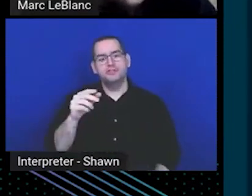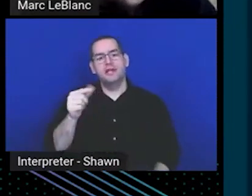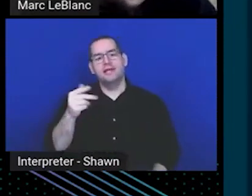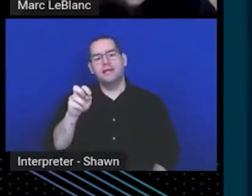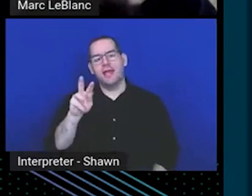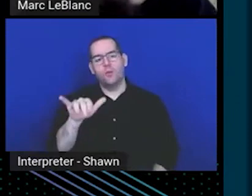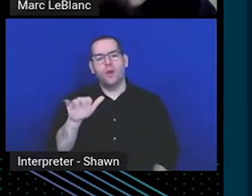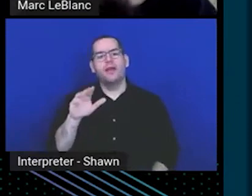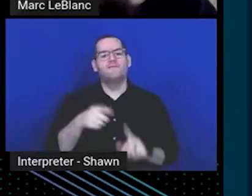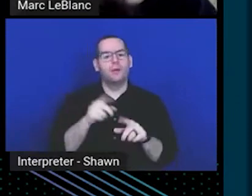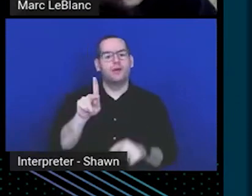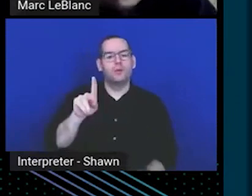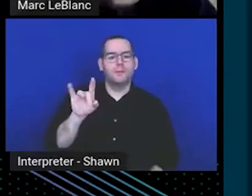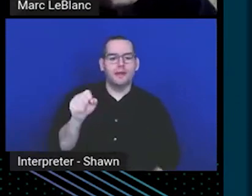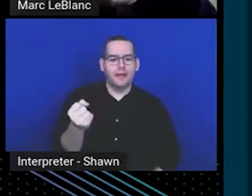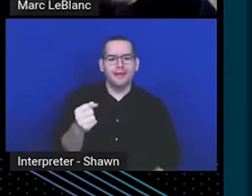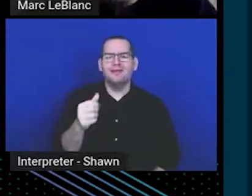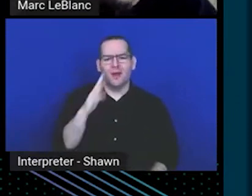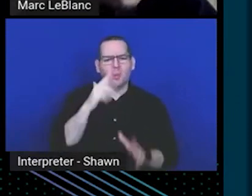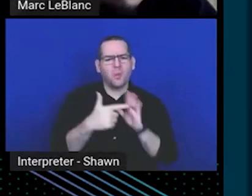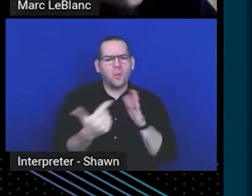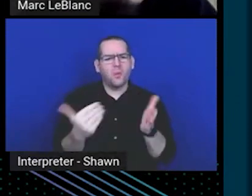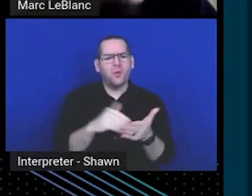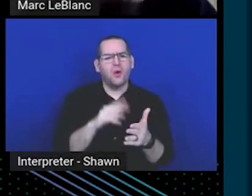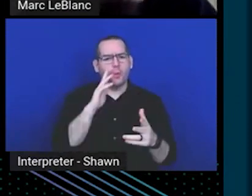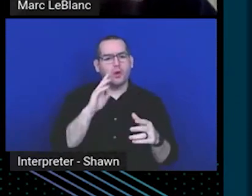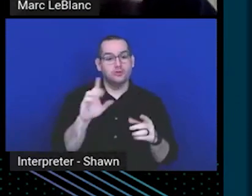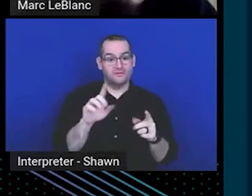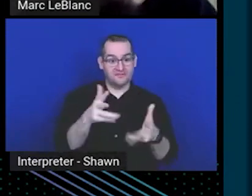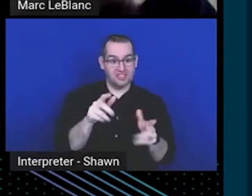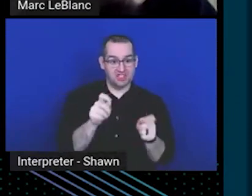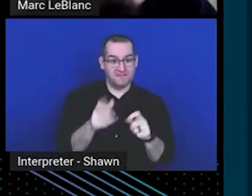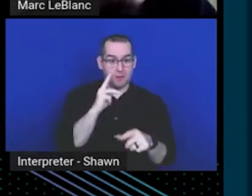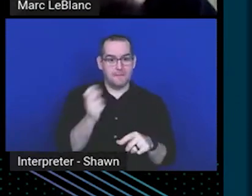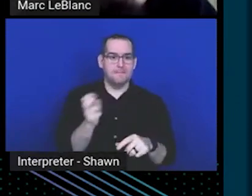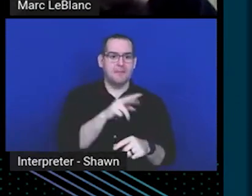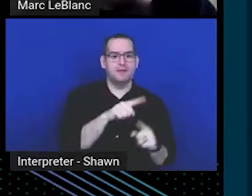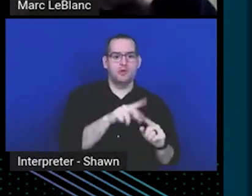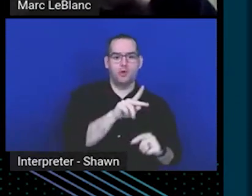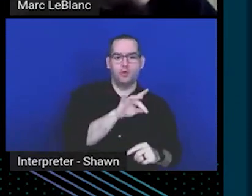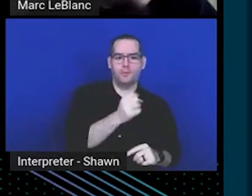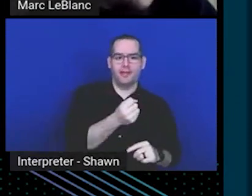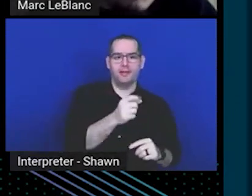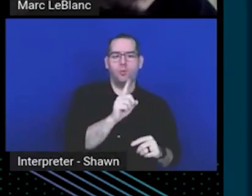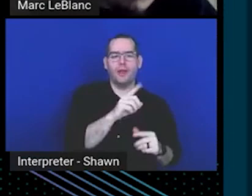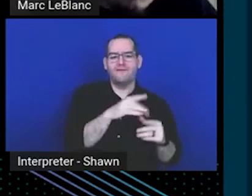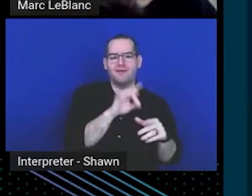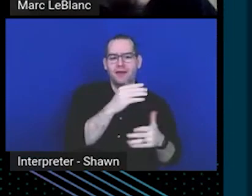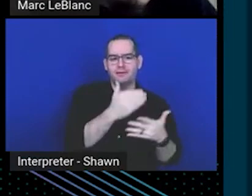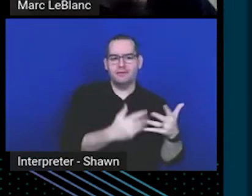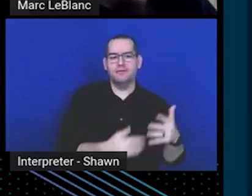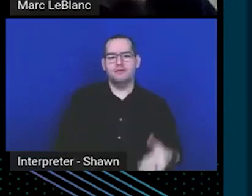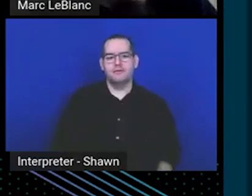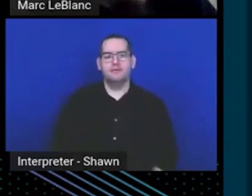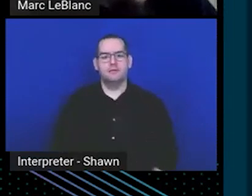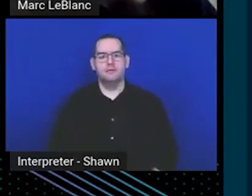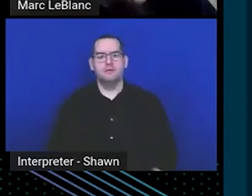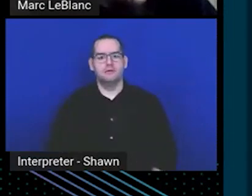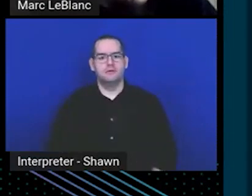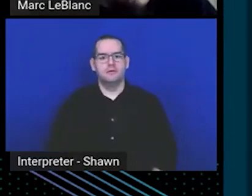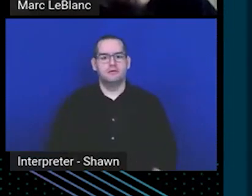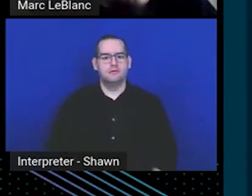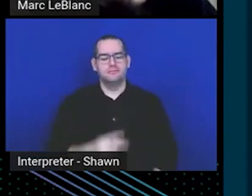again, once we've done this config, I'll pop on to the Kubernetes cluster and show you where some of this stuff is. You grab your ACL